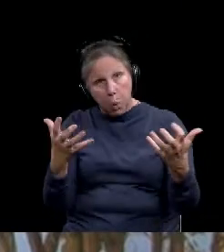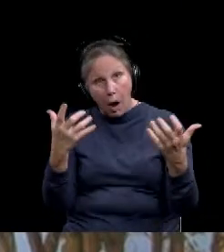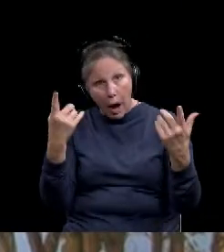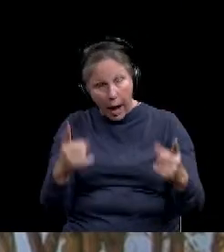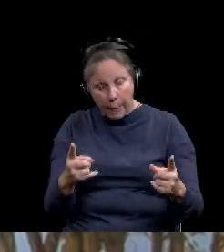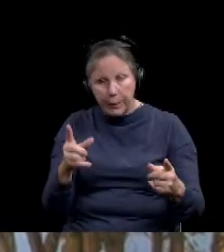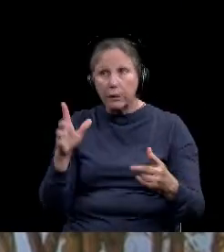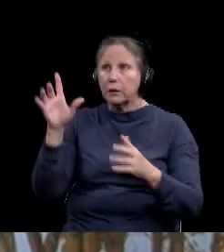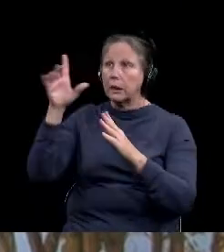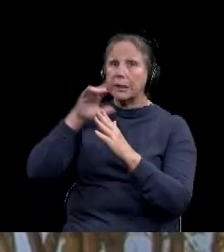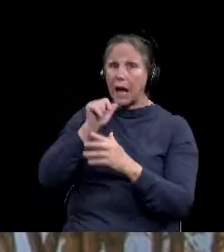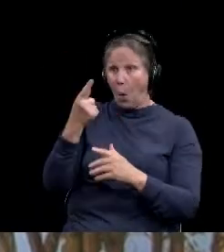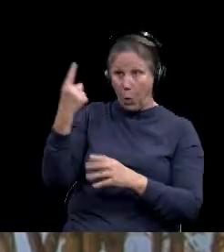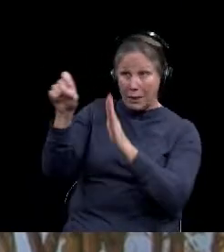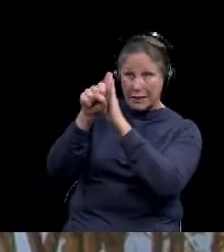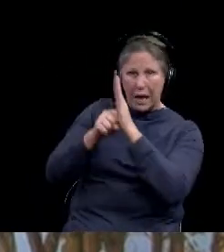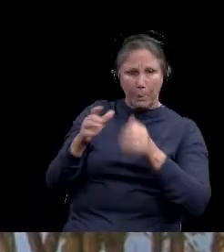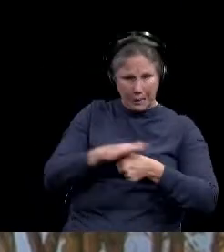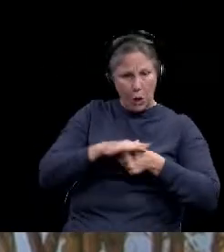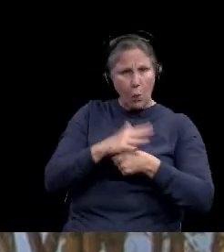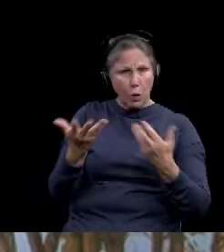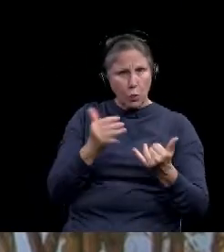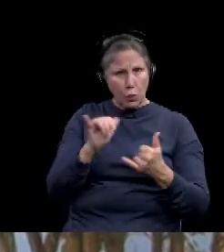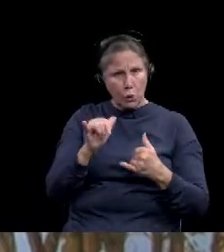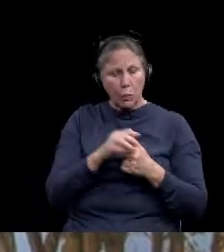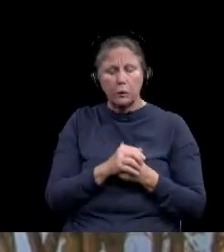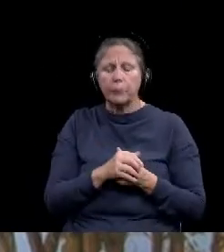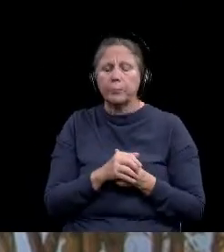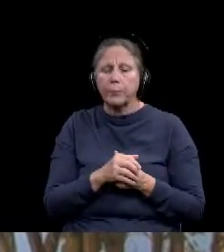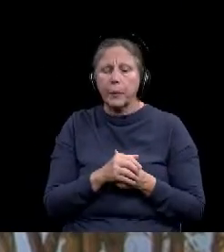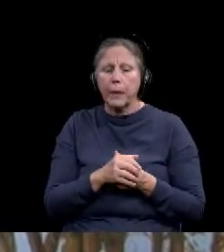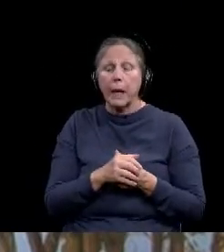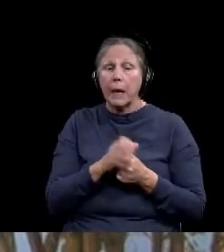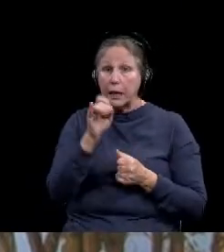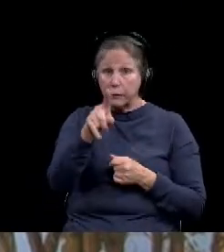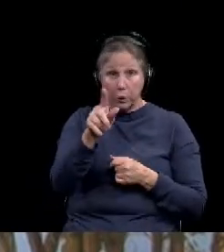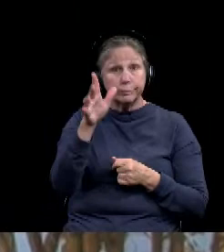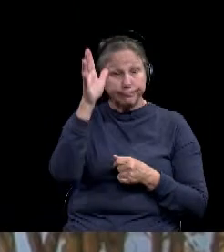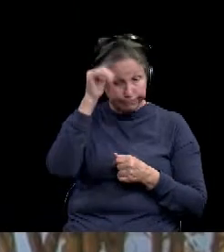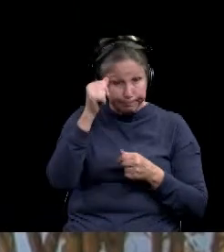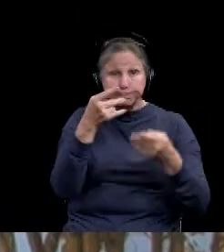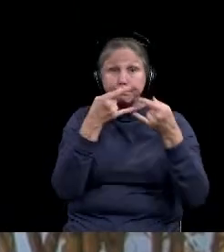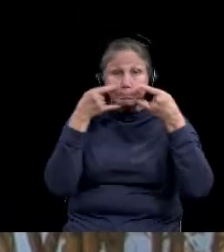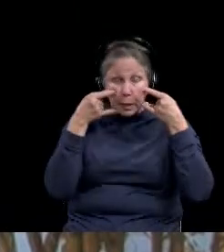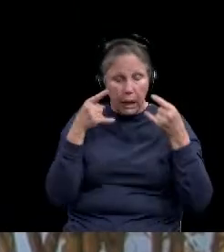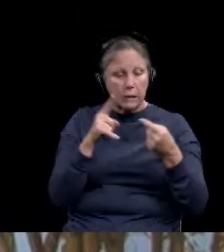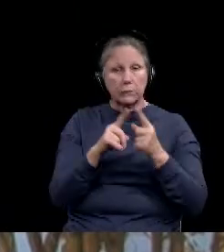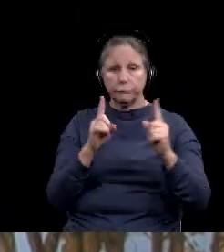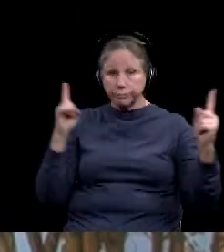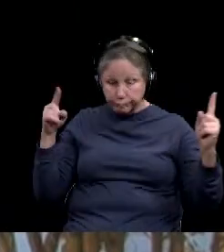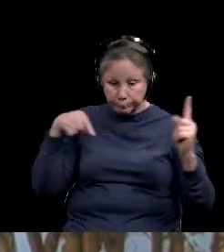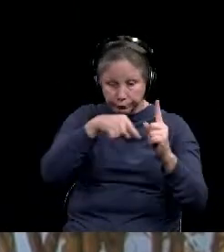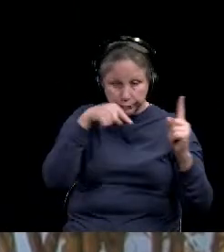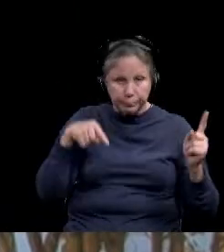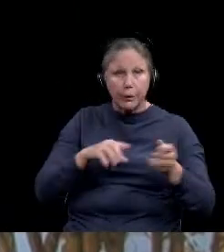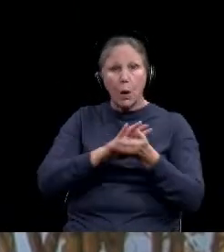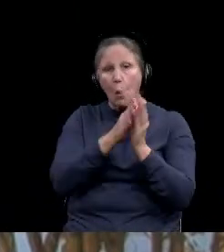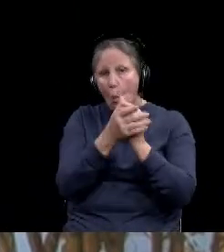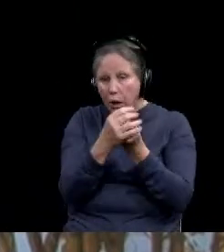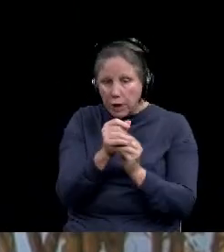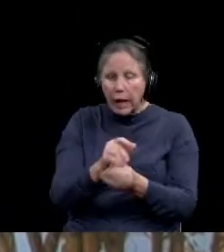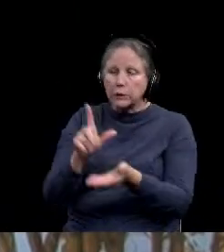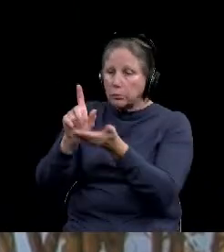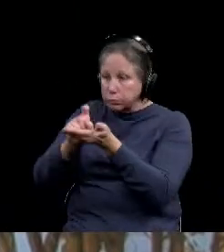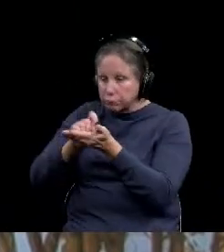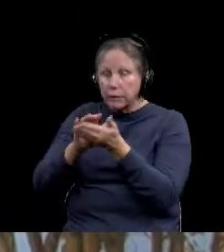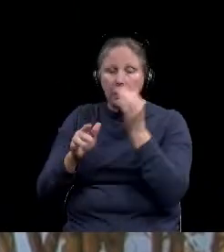and in our community. And as long as we continue to wear masks and keep our distance and wash our hands and do all the things that we've been